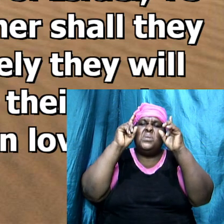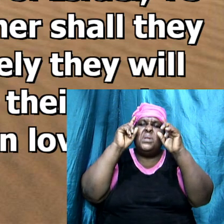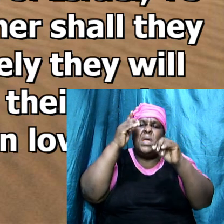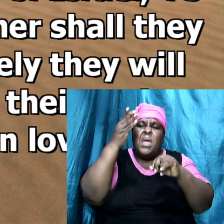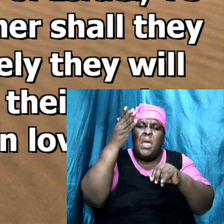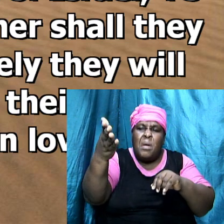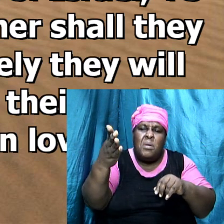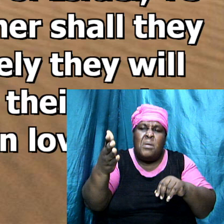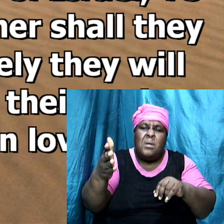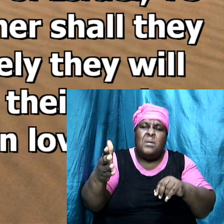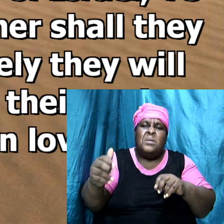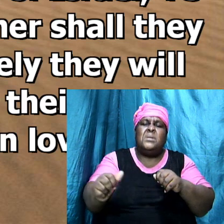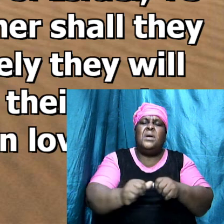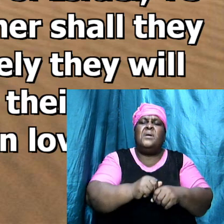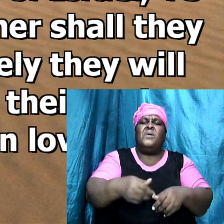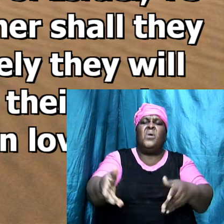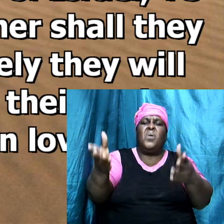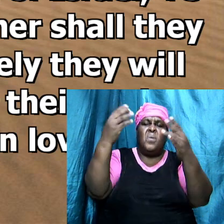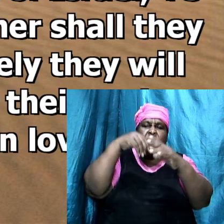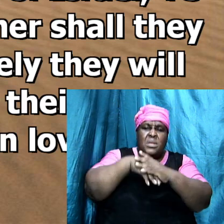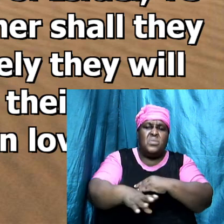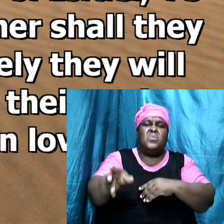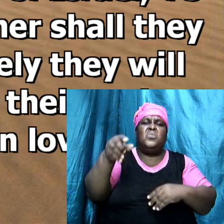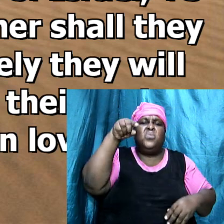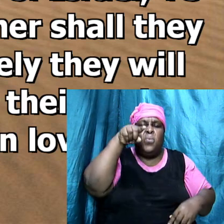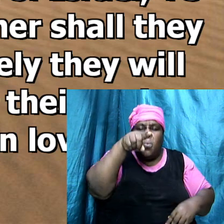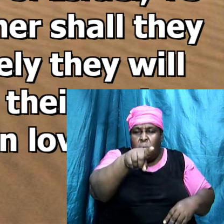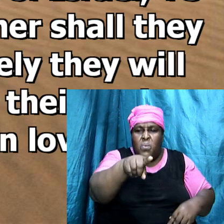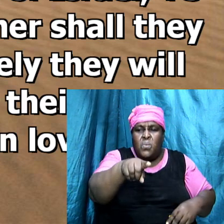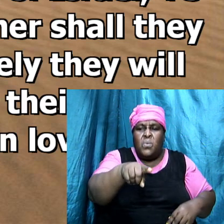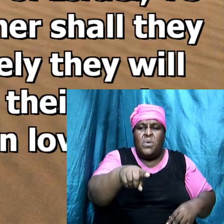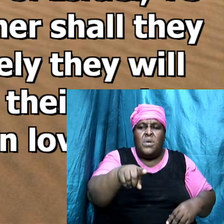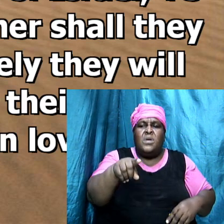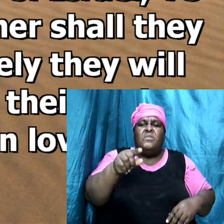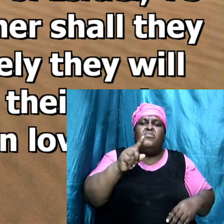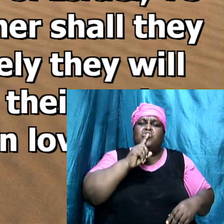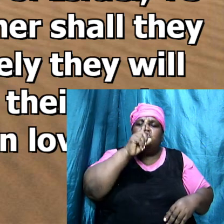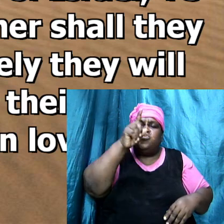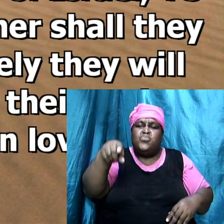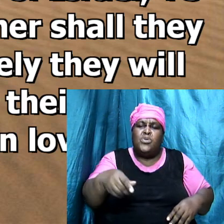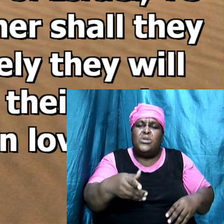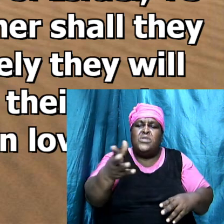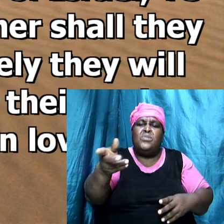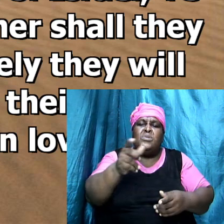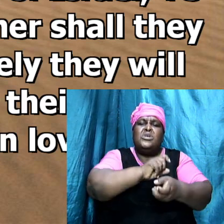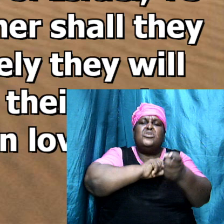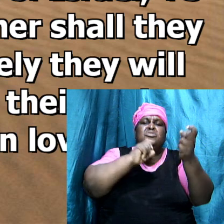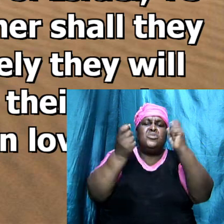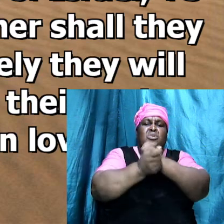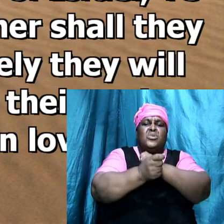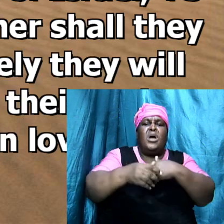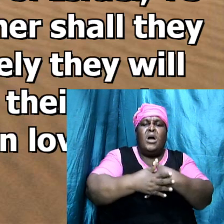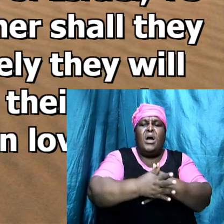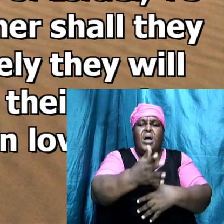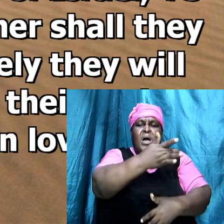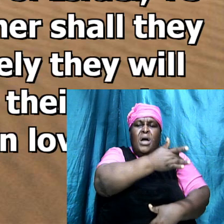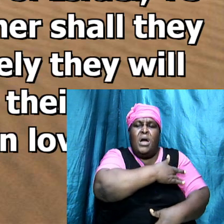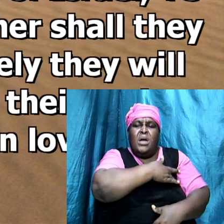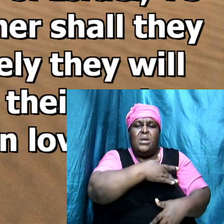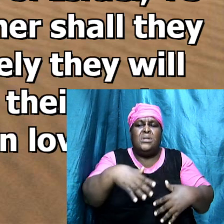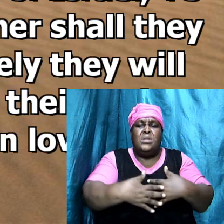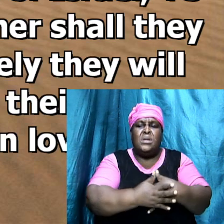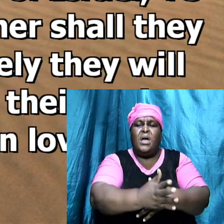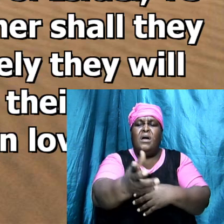into them, neither shall they come in unto you, for surely they will turn your hearts